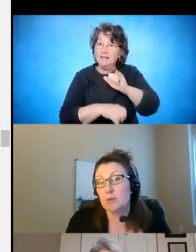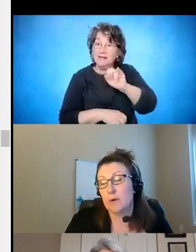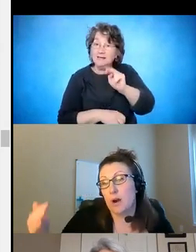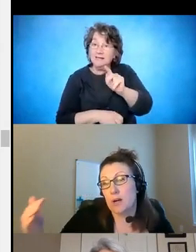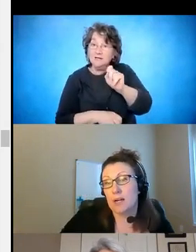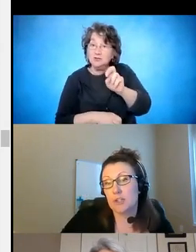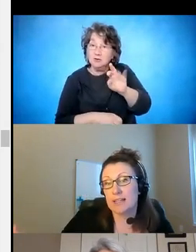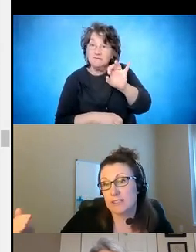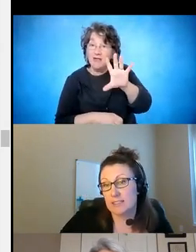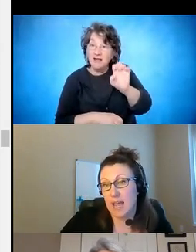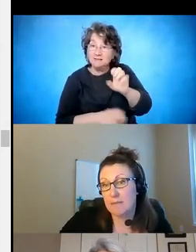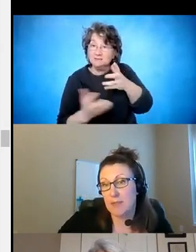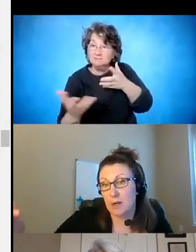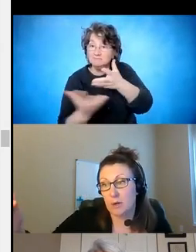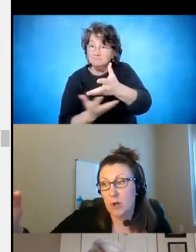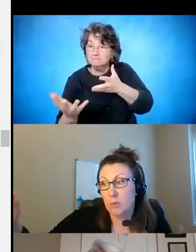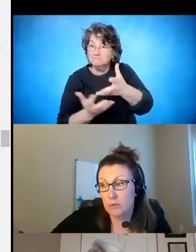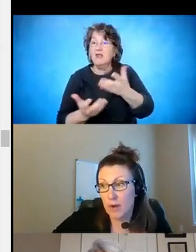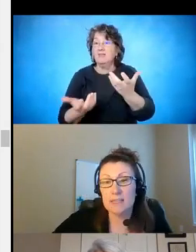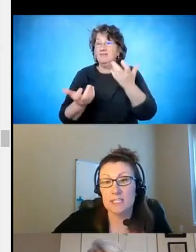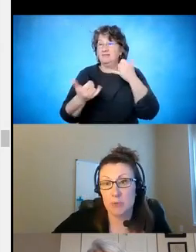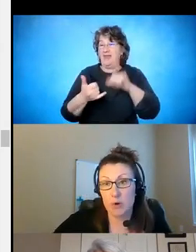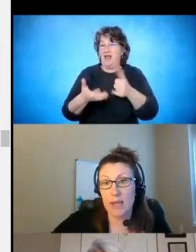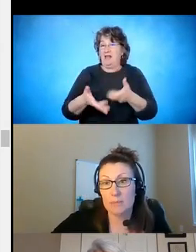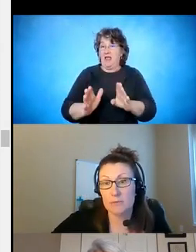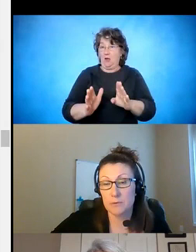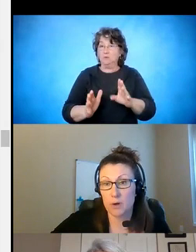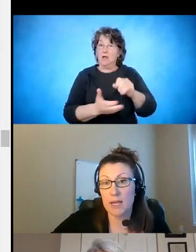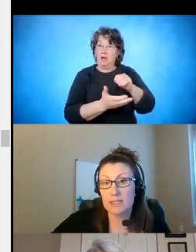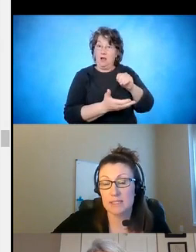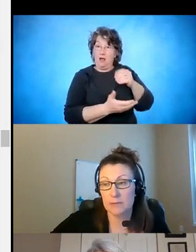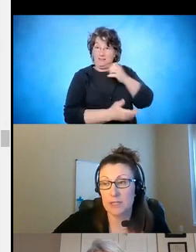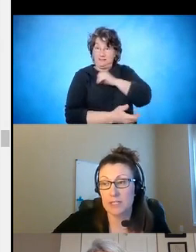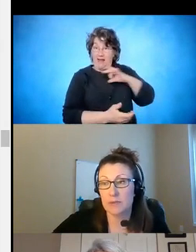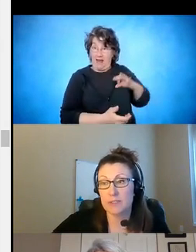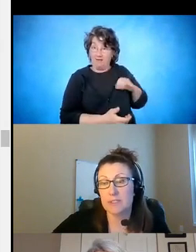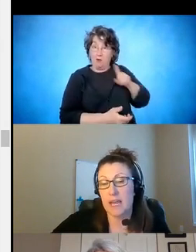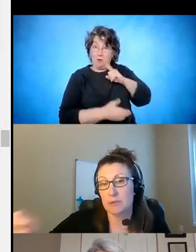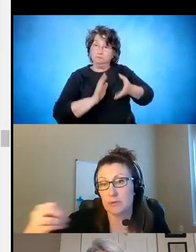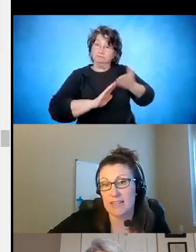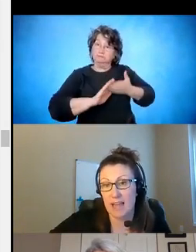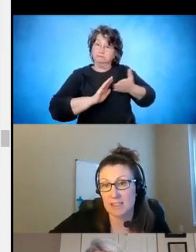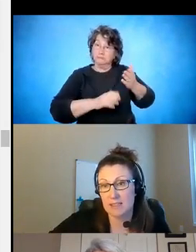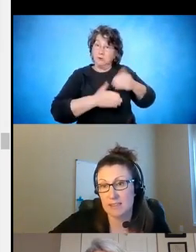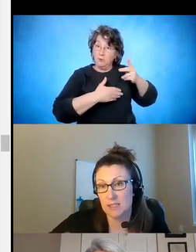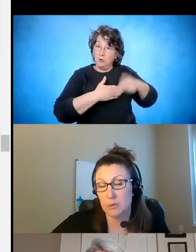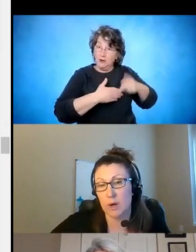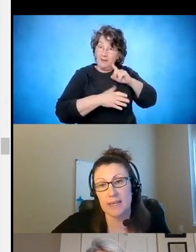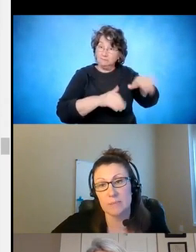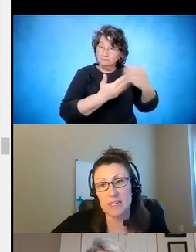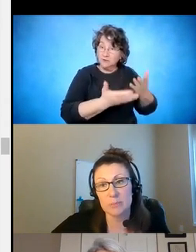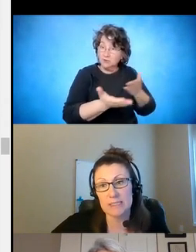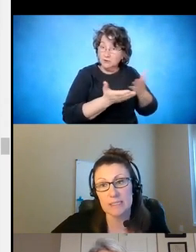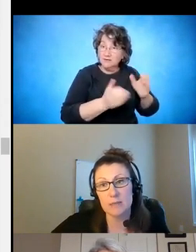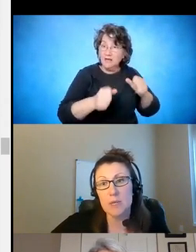allows for our contracted staff that are running these programs for us and delivering these services to have direct access into our